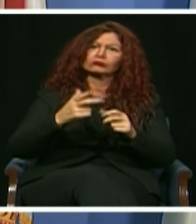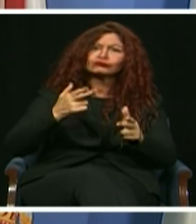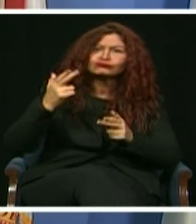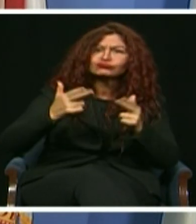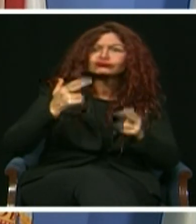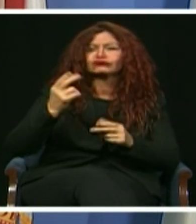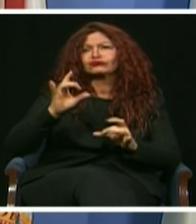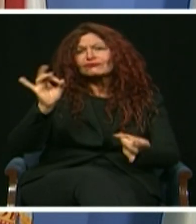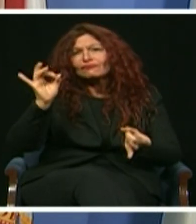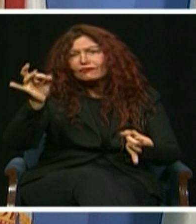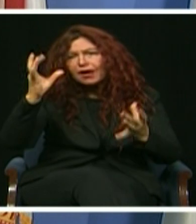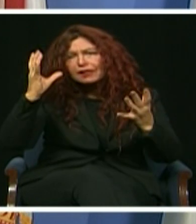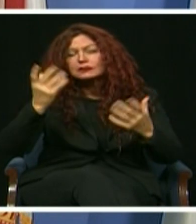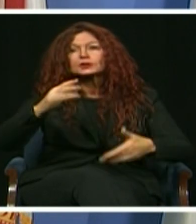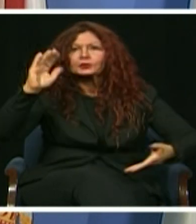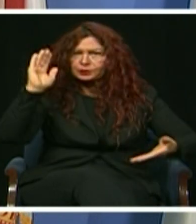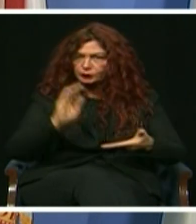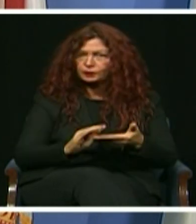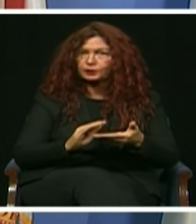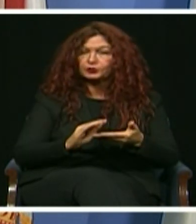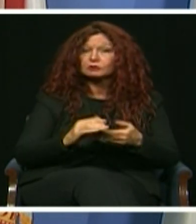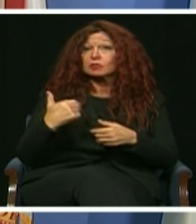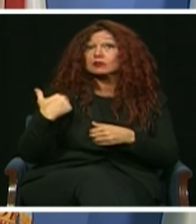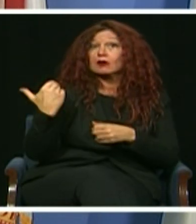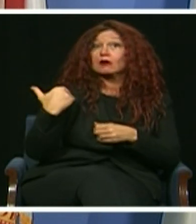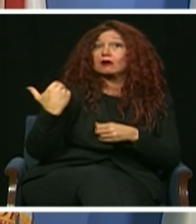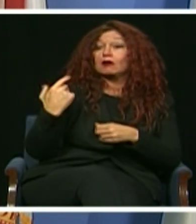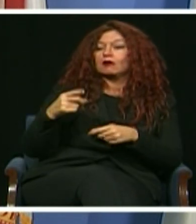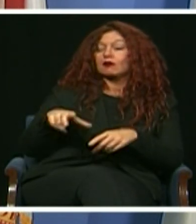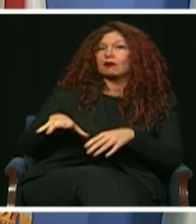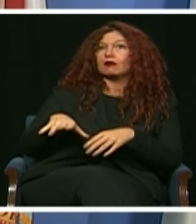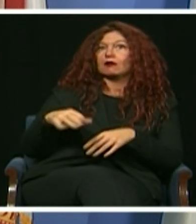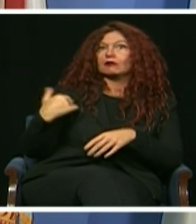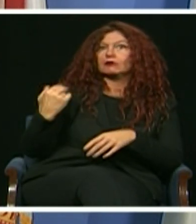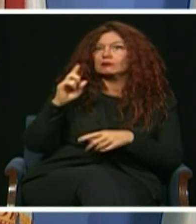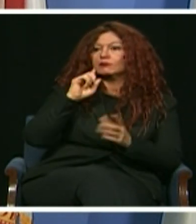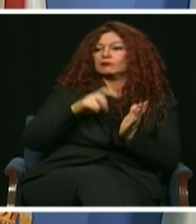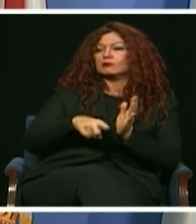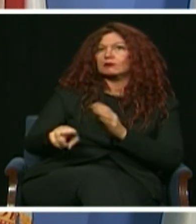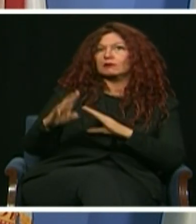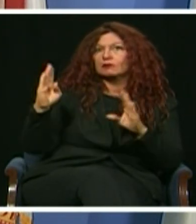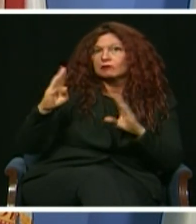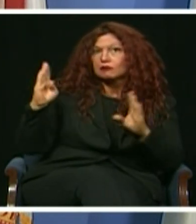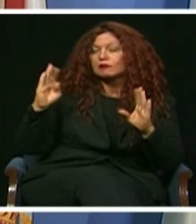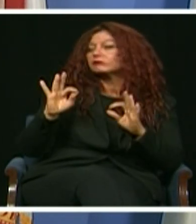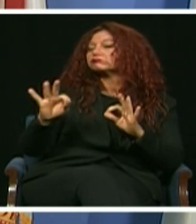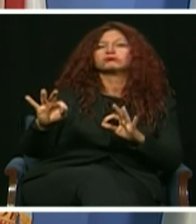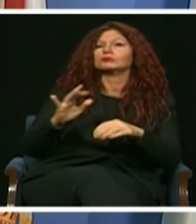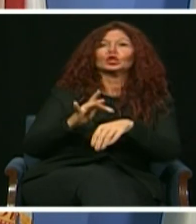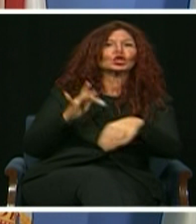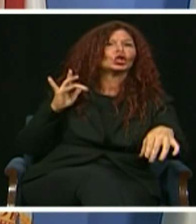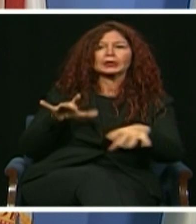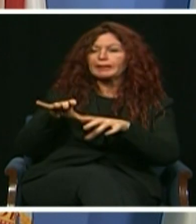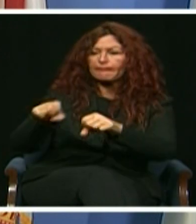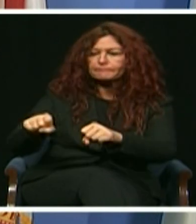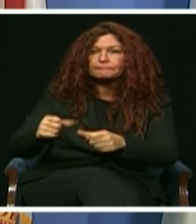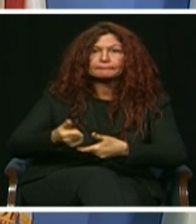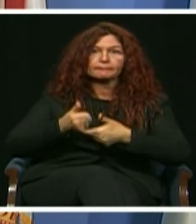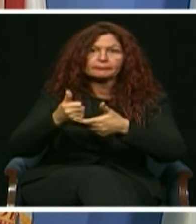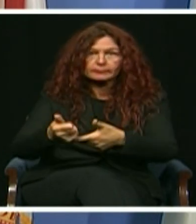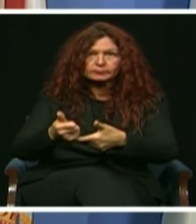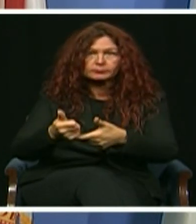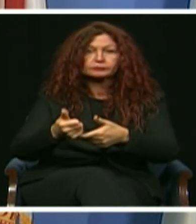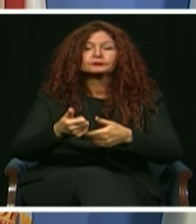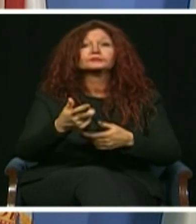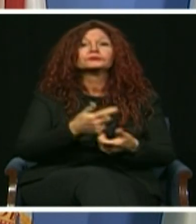and re-entry programs. Chief Copeland, who previously helped build Miami-Dade Juvenile Services into a nationally recognized model,